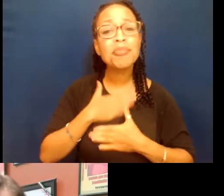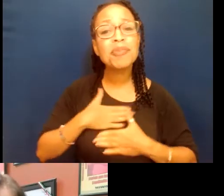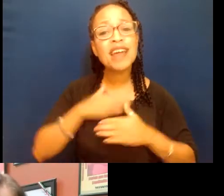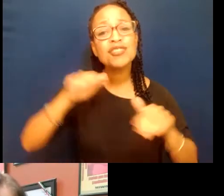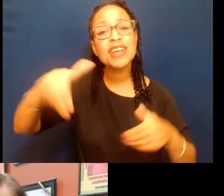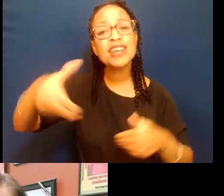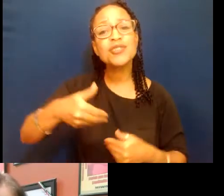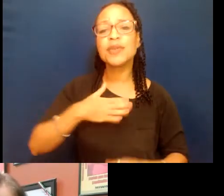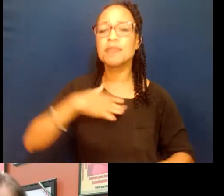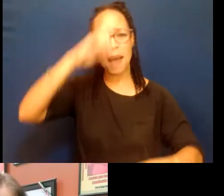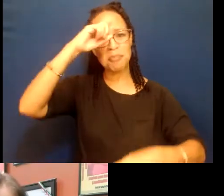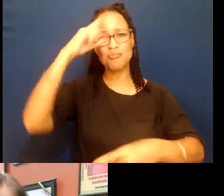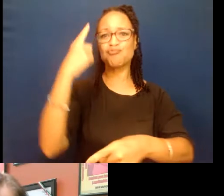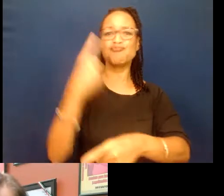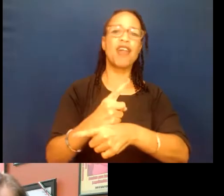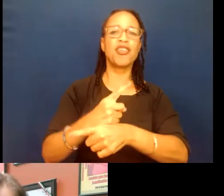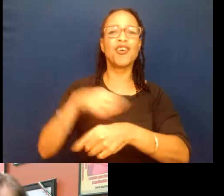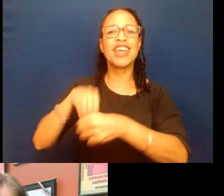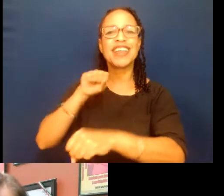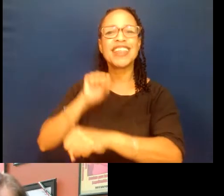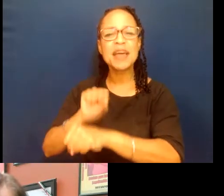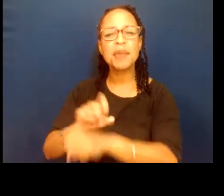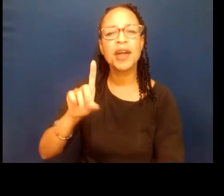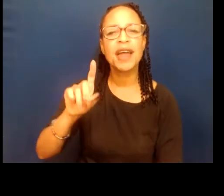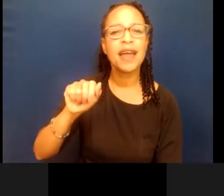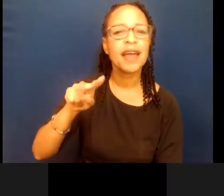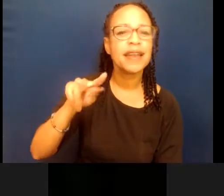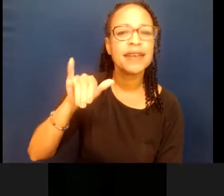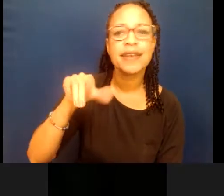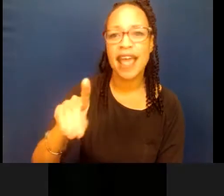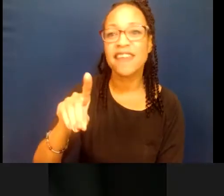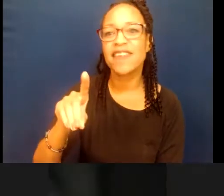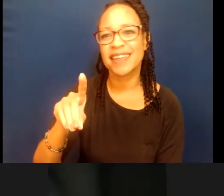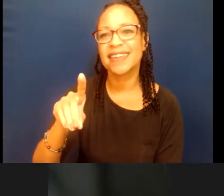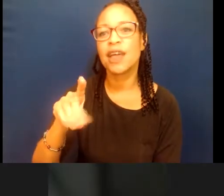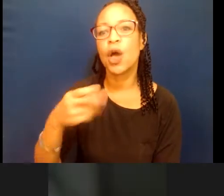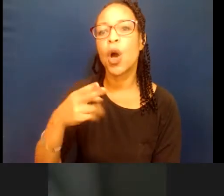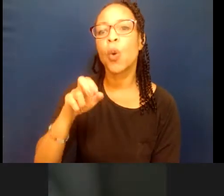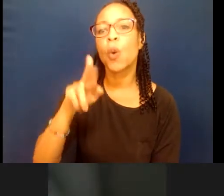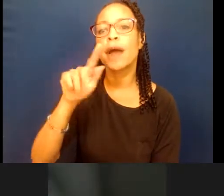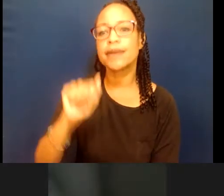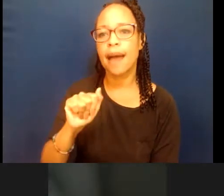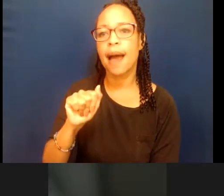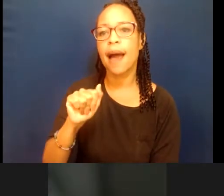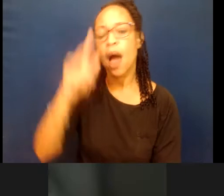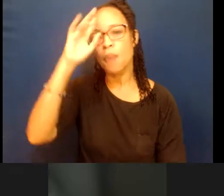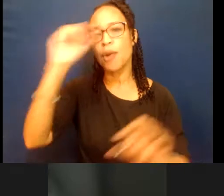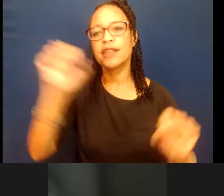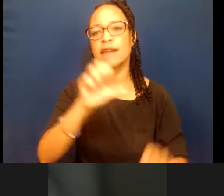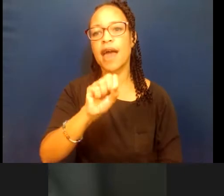my brother in labor, David Huerta. He's the president of SEIU United Service